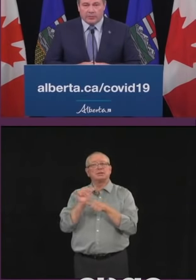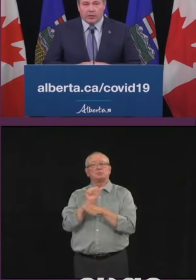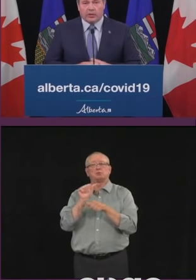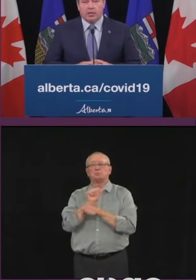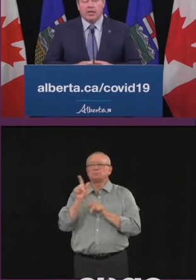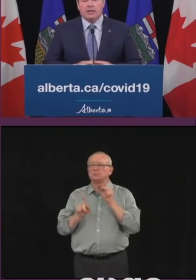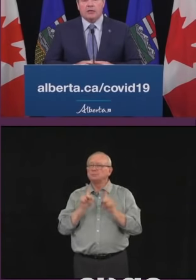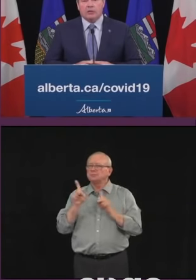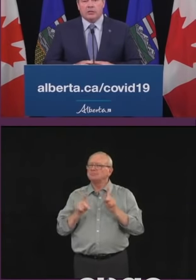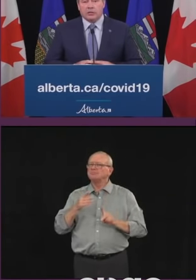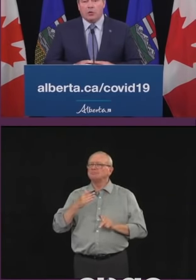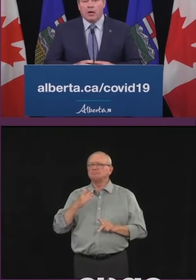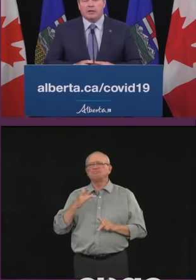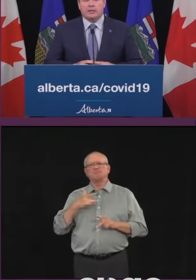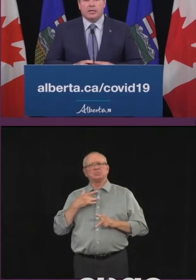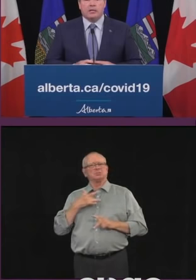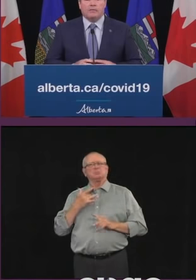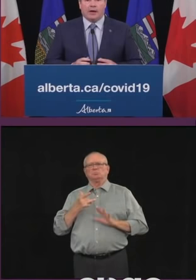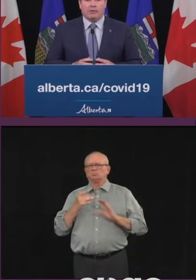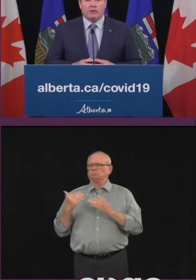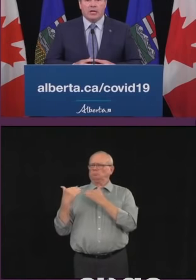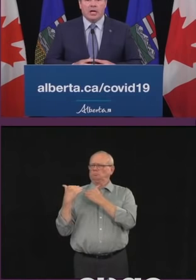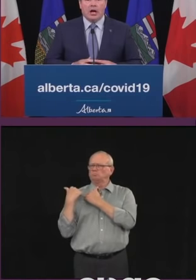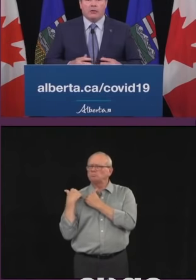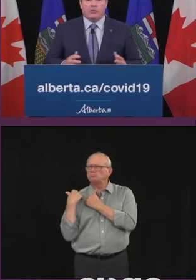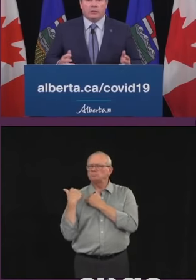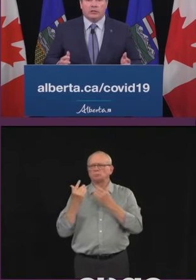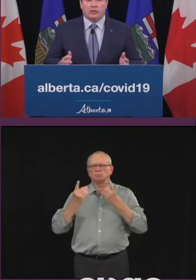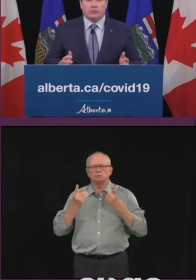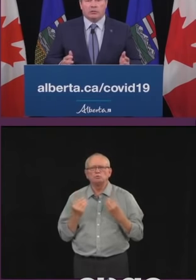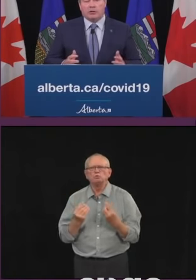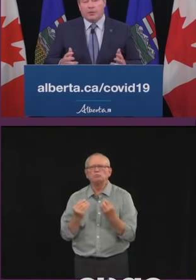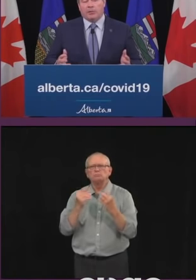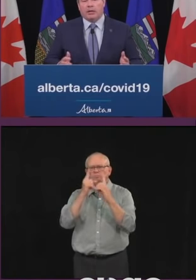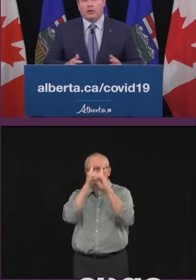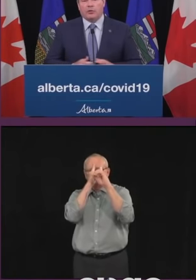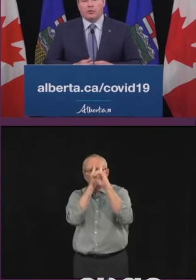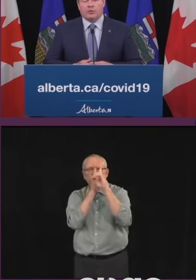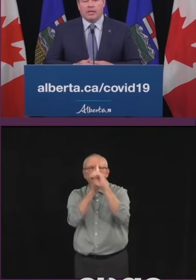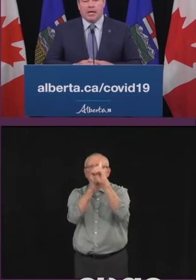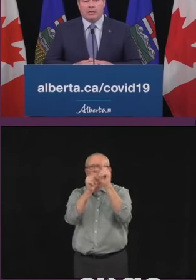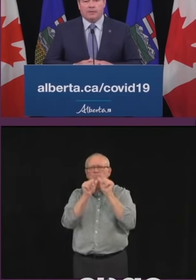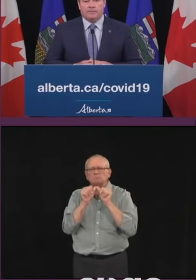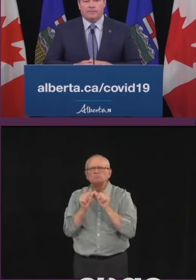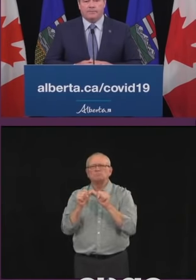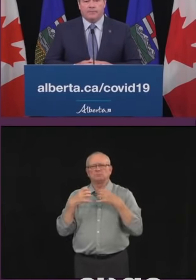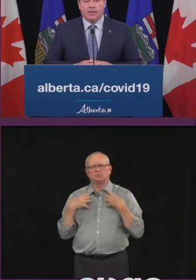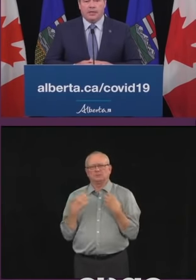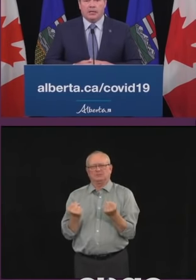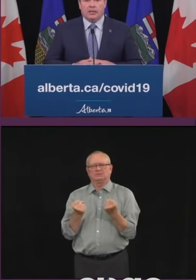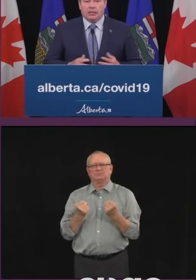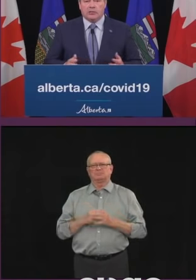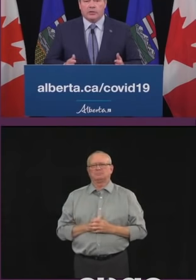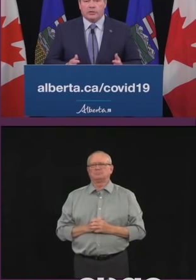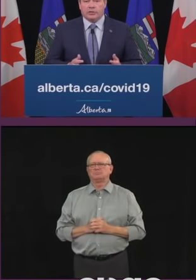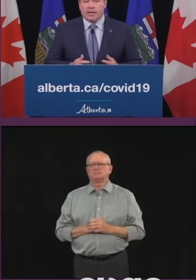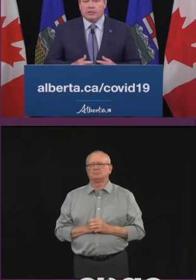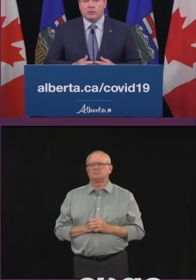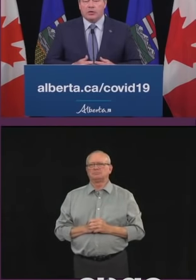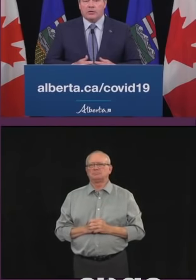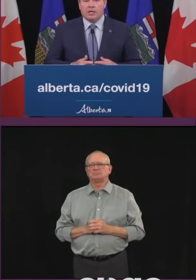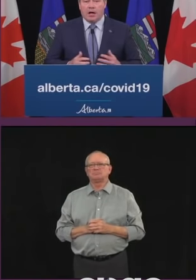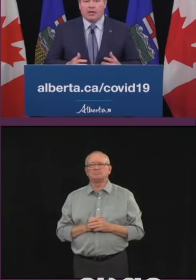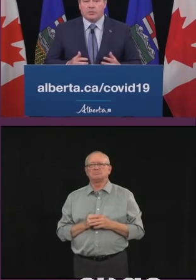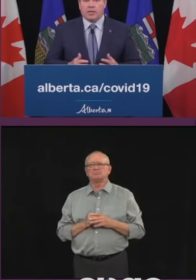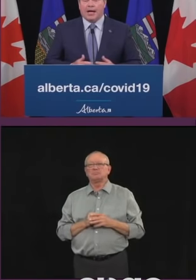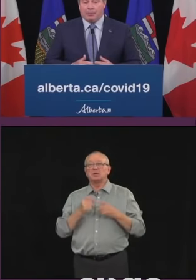responsibility that we did so well containing the virus under the least restricted public health orders in Canada. Key to our success